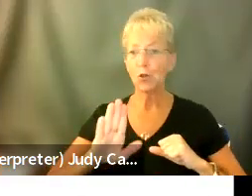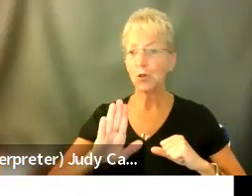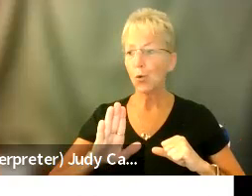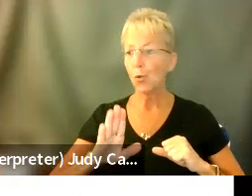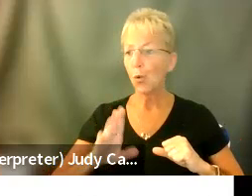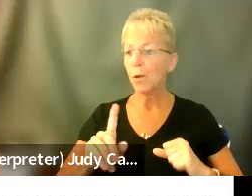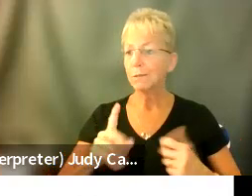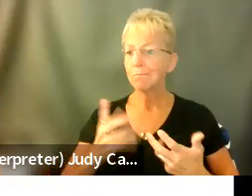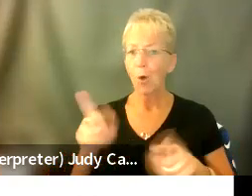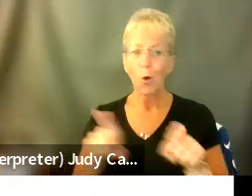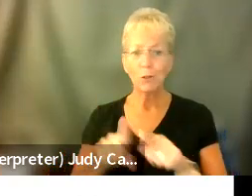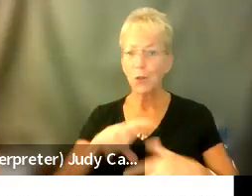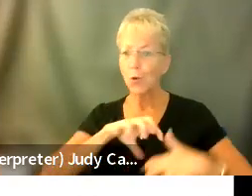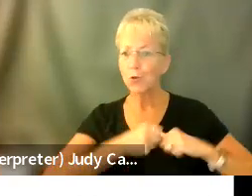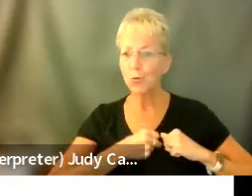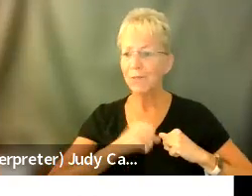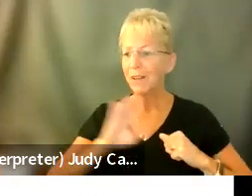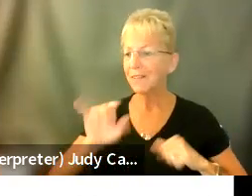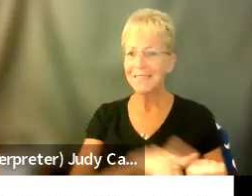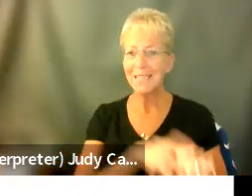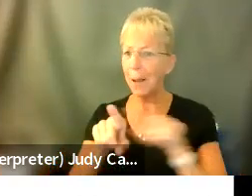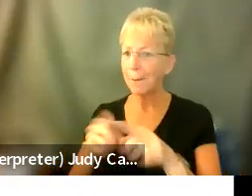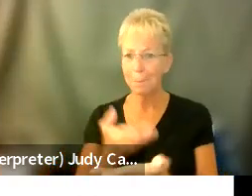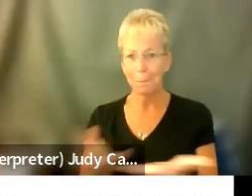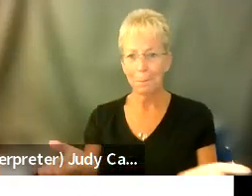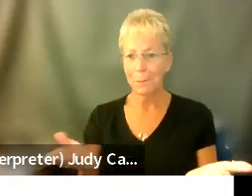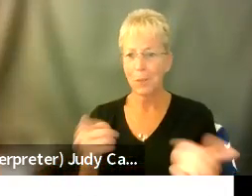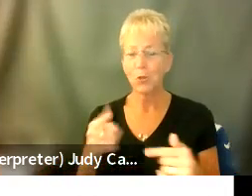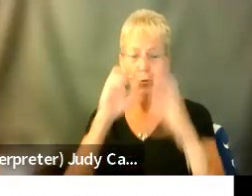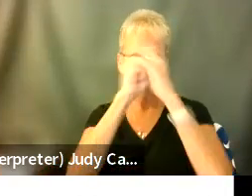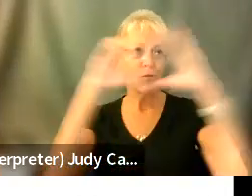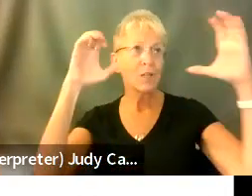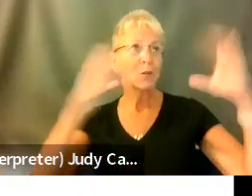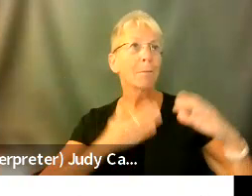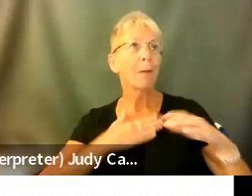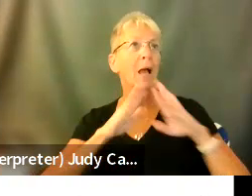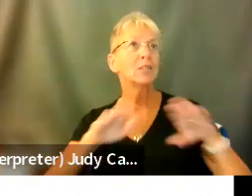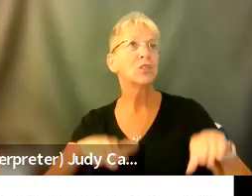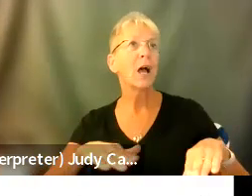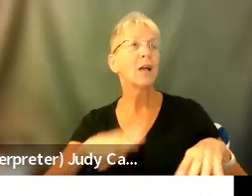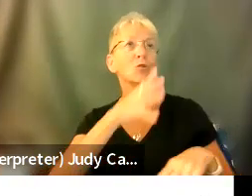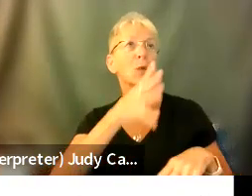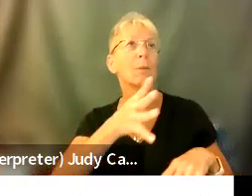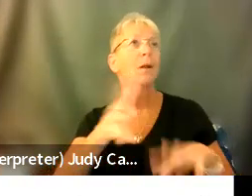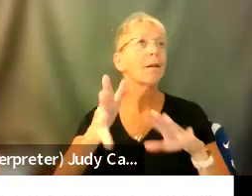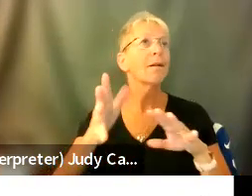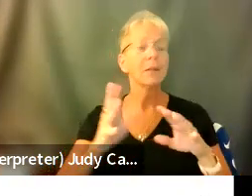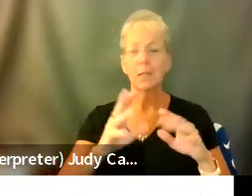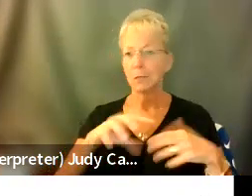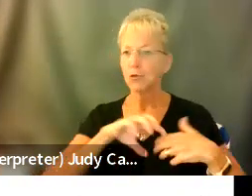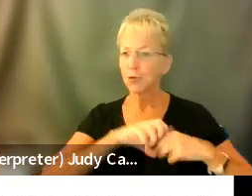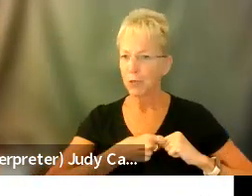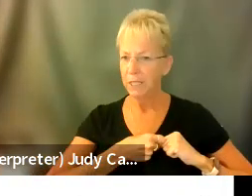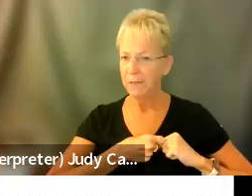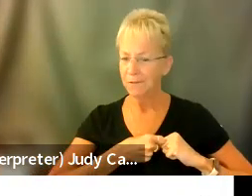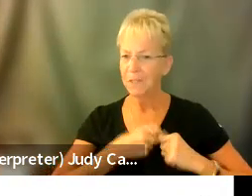also grieving those things that you envision for yourself as a grandparent, or maybe watching